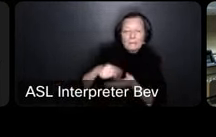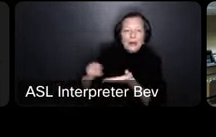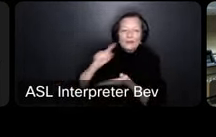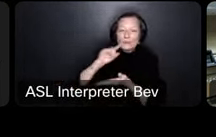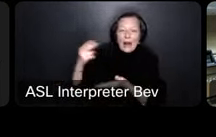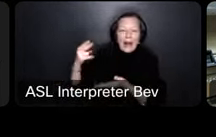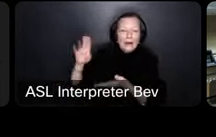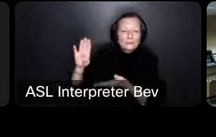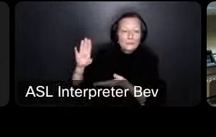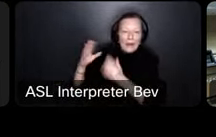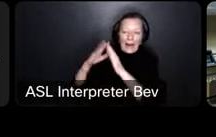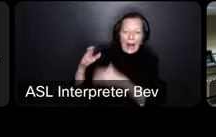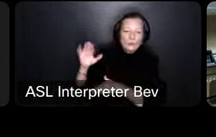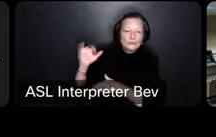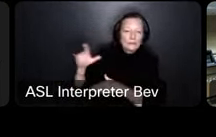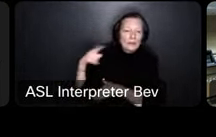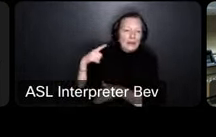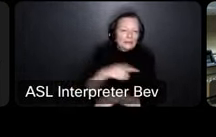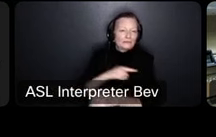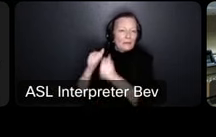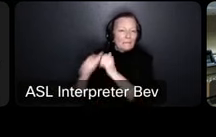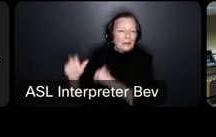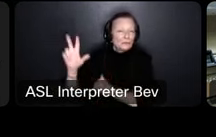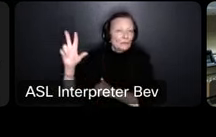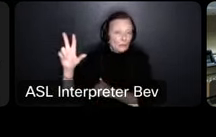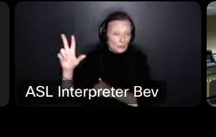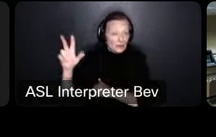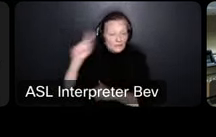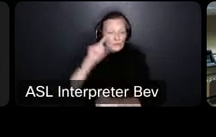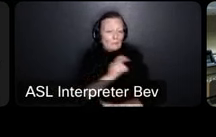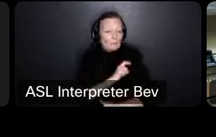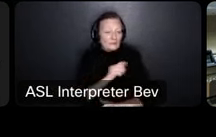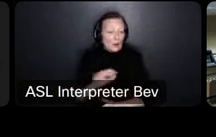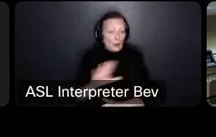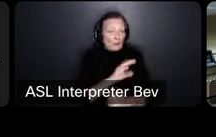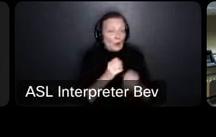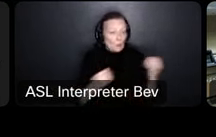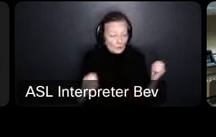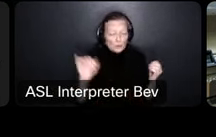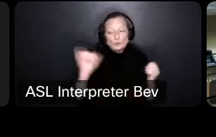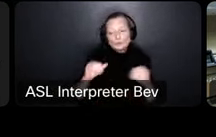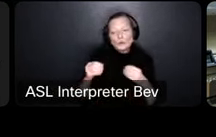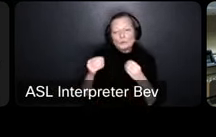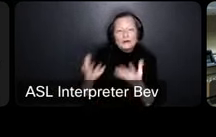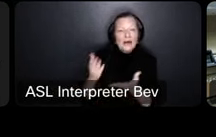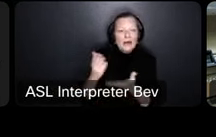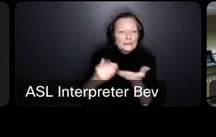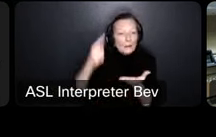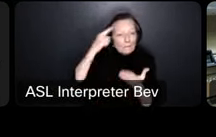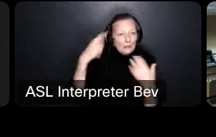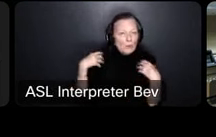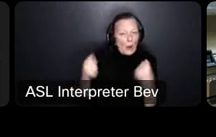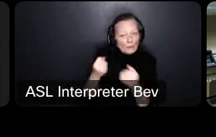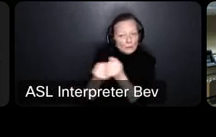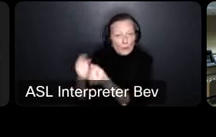last legislative session for police officers and their equipment and then also to provide some mental health supports for our students and